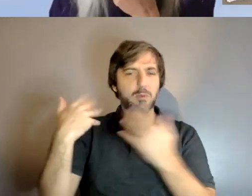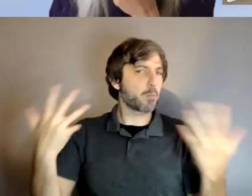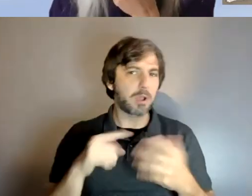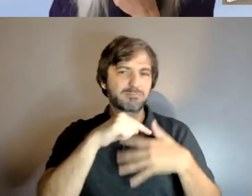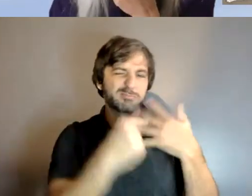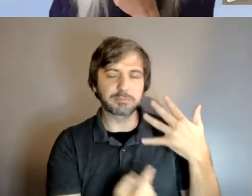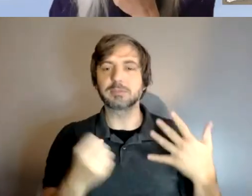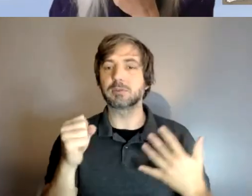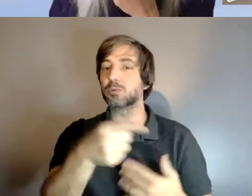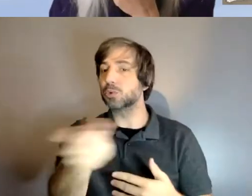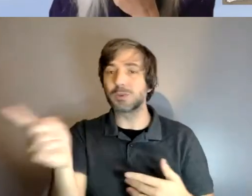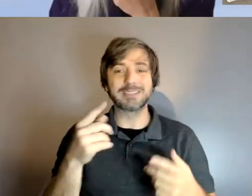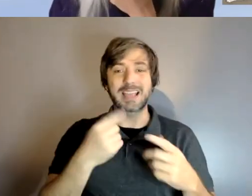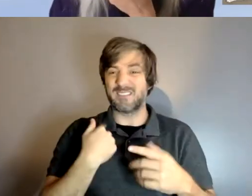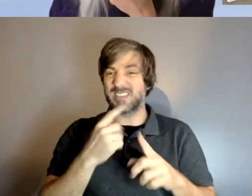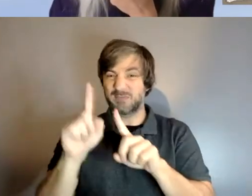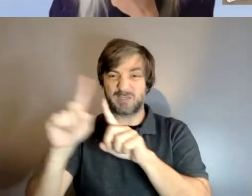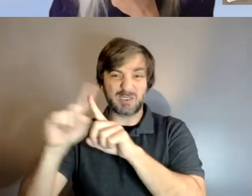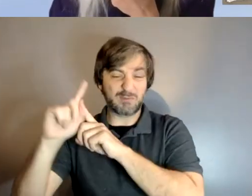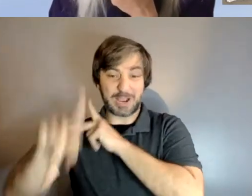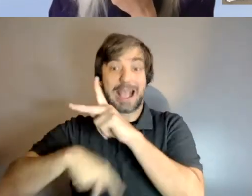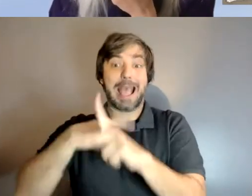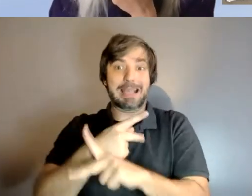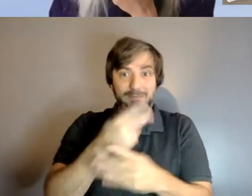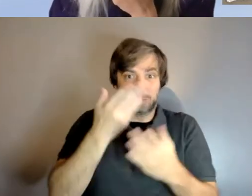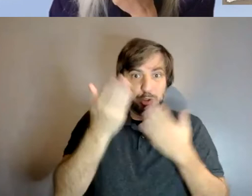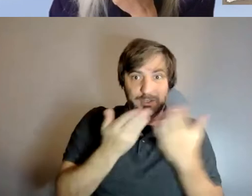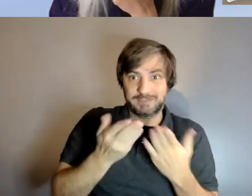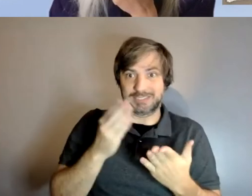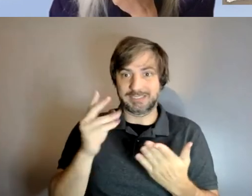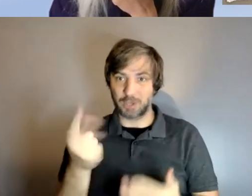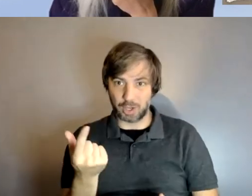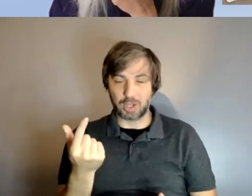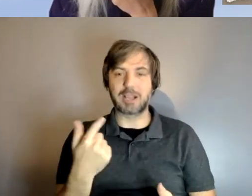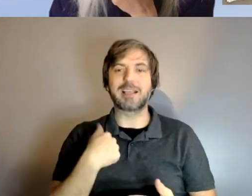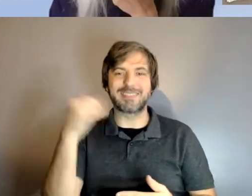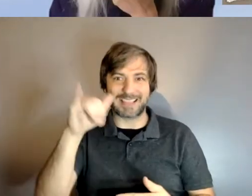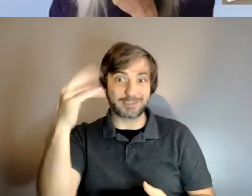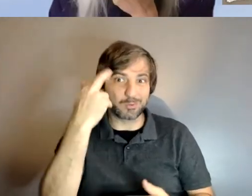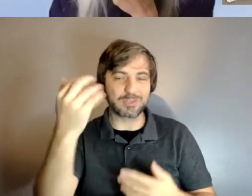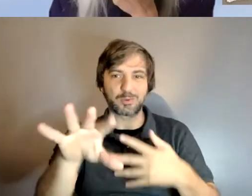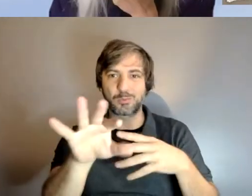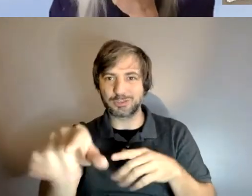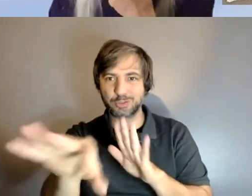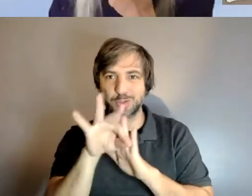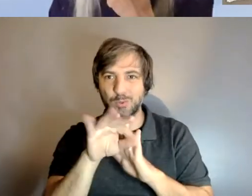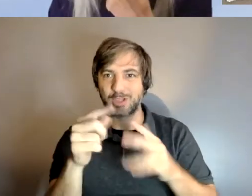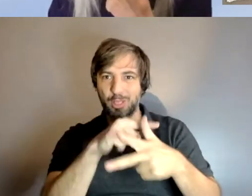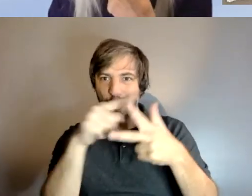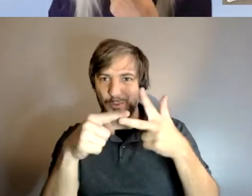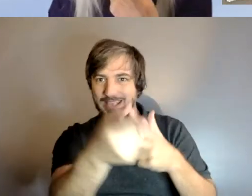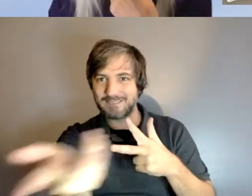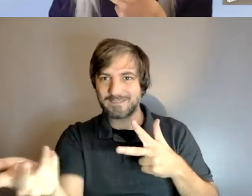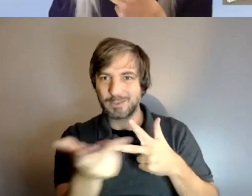different types of service dogs that was um another that was the main reason we chose the three of you that you were all working with different types of service dogs